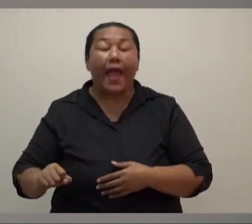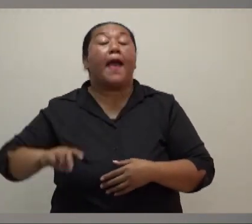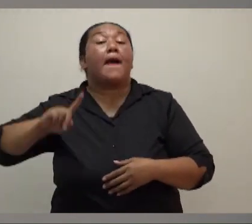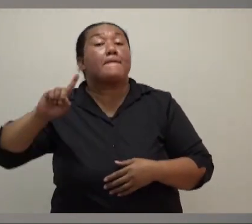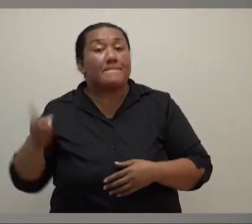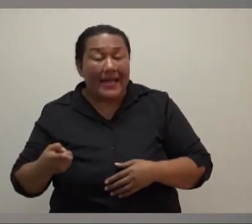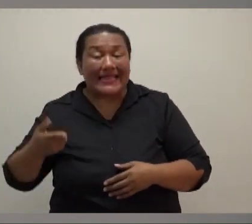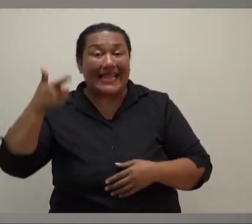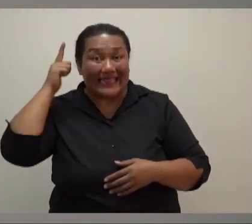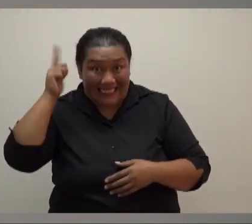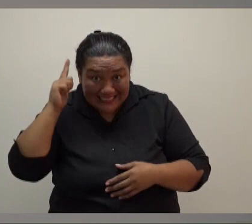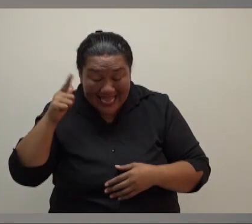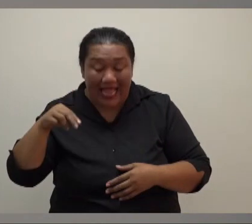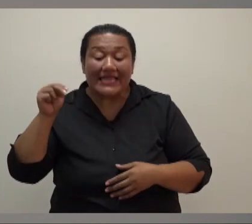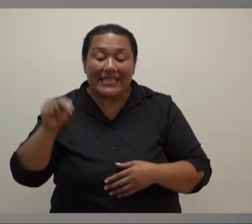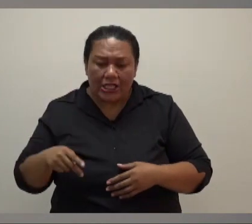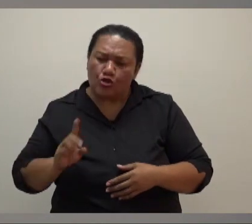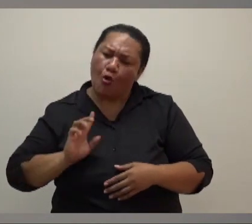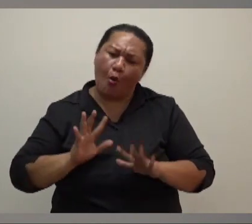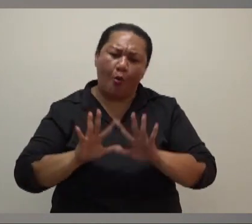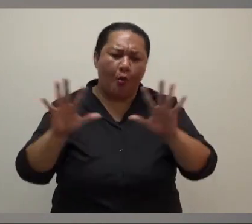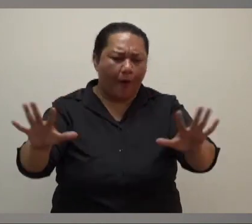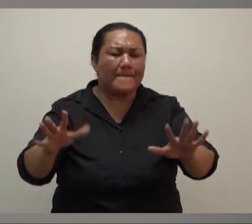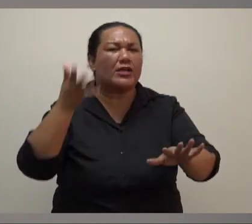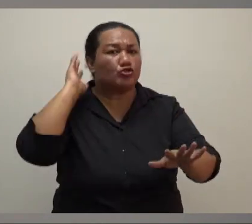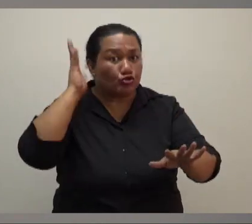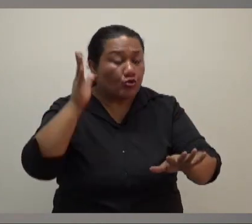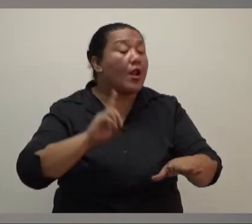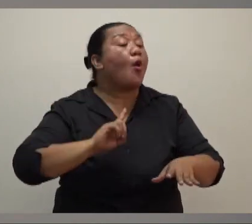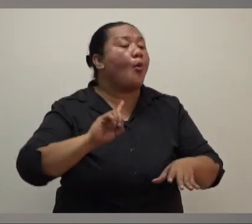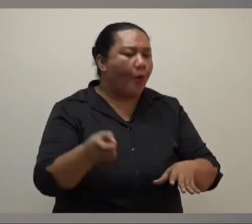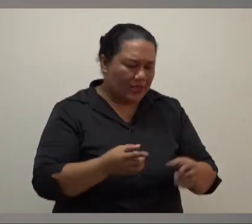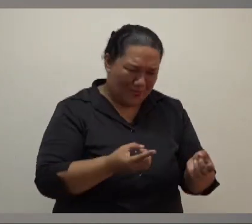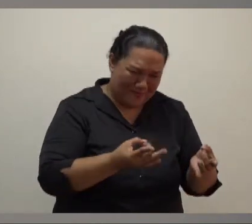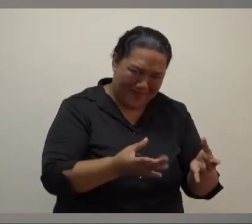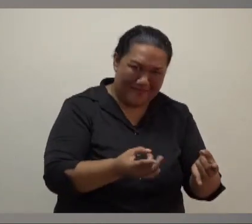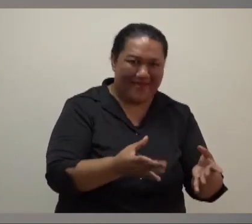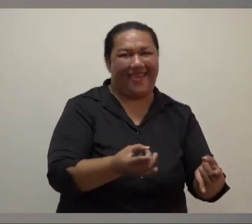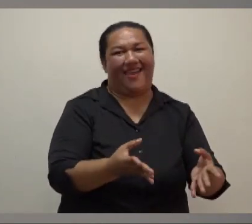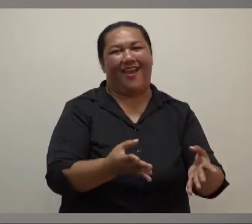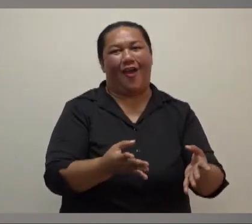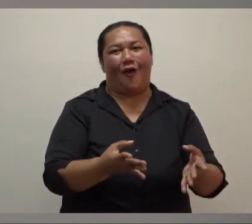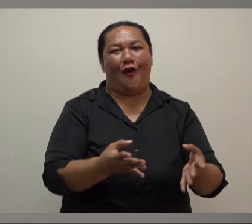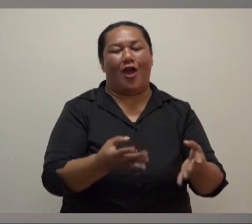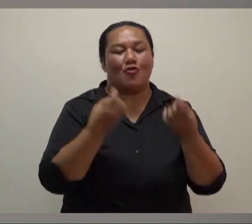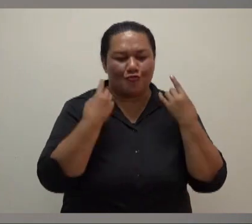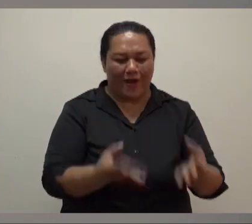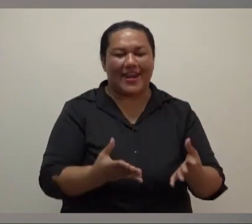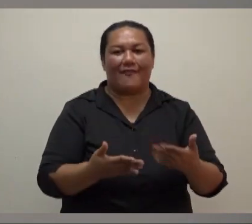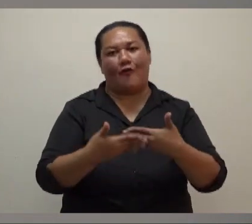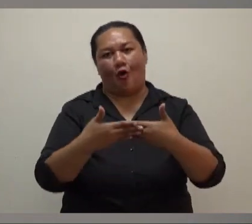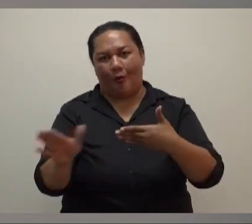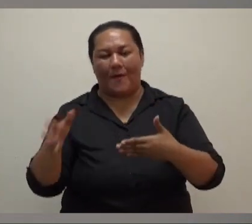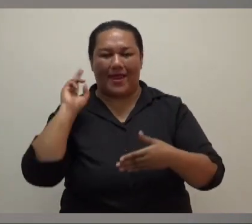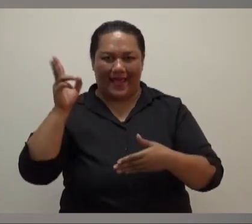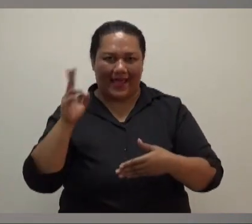do go back to school to prepare for classes. So I cannot see what the problem is with that. If their safety is there, you